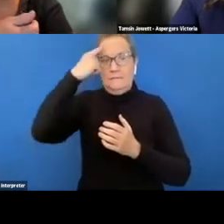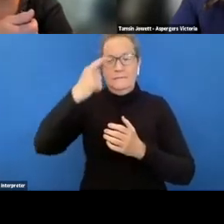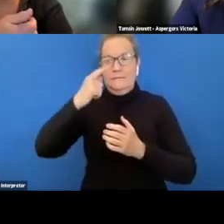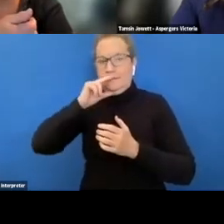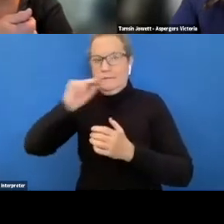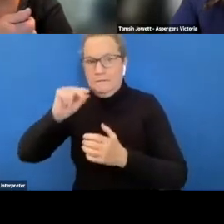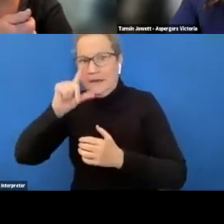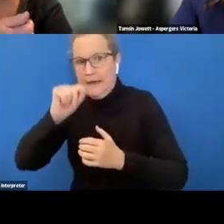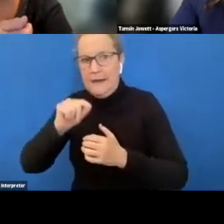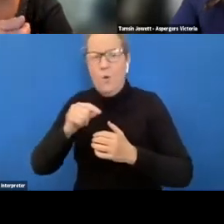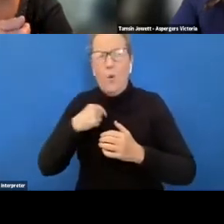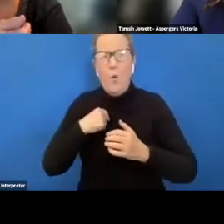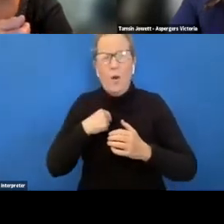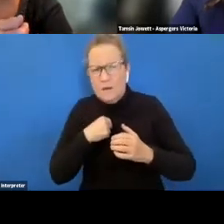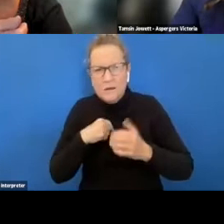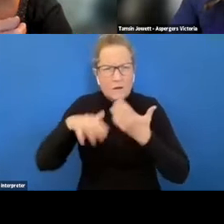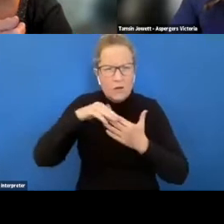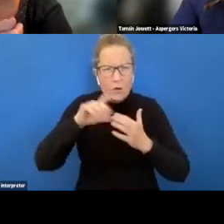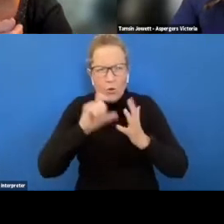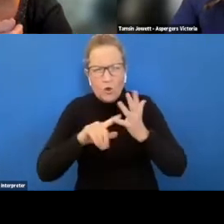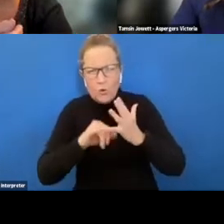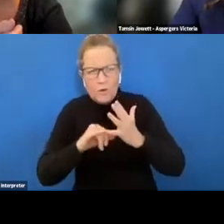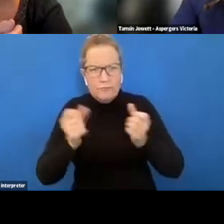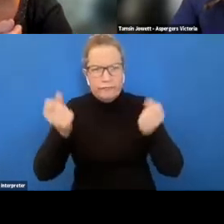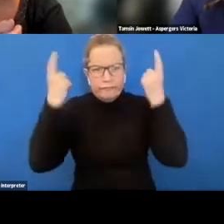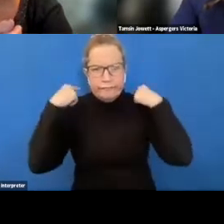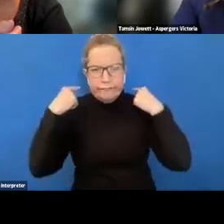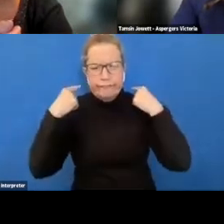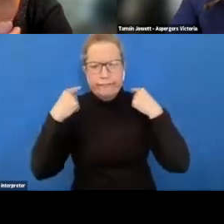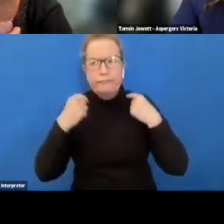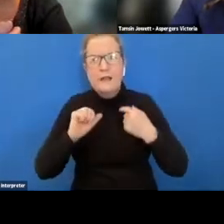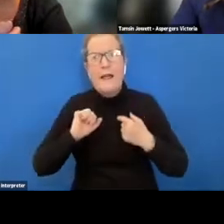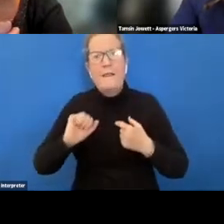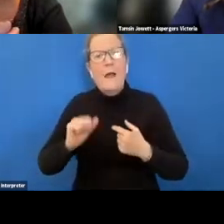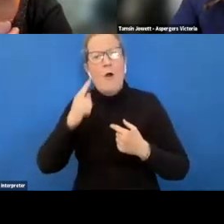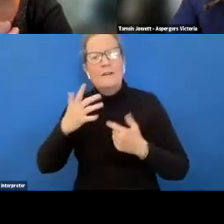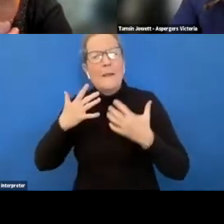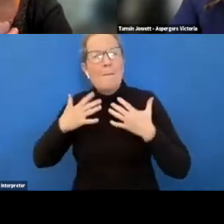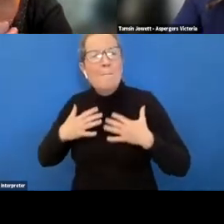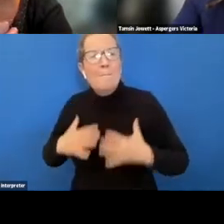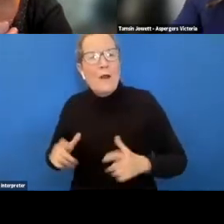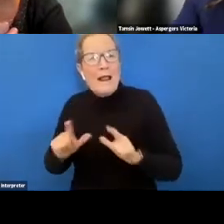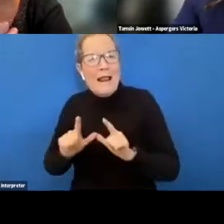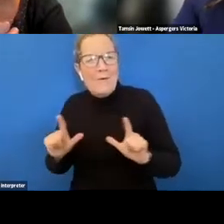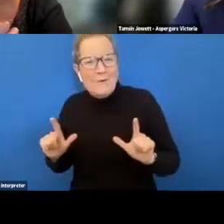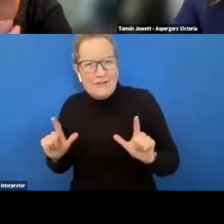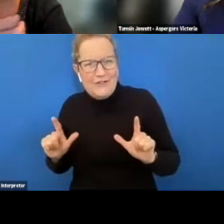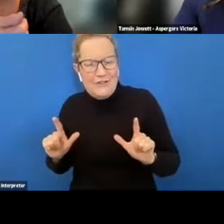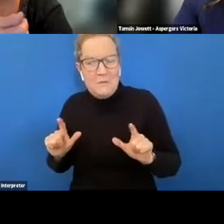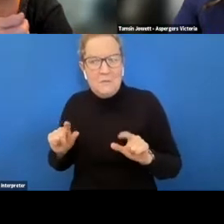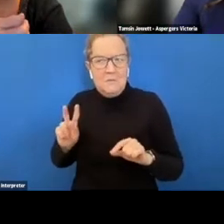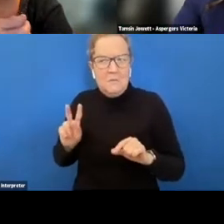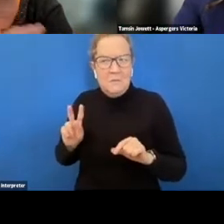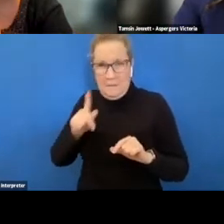and often their body language um will kind of not match what people would typically um